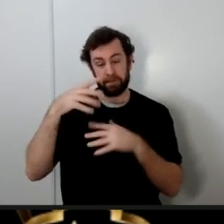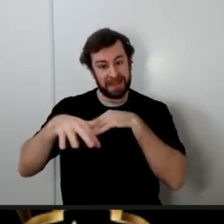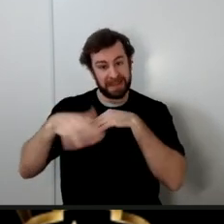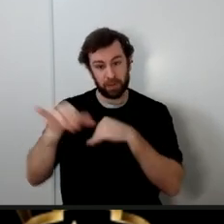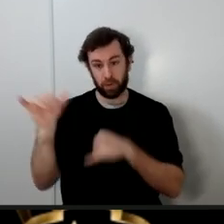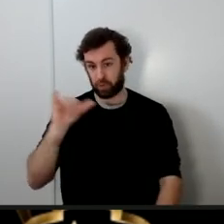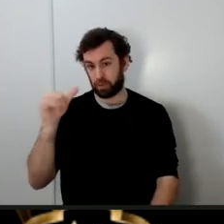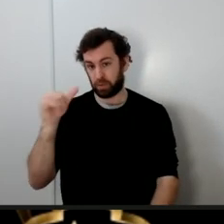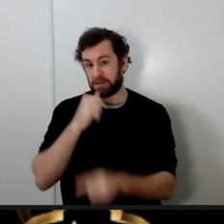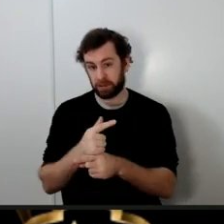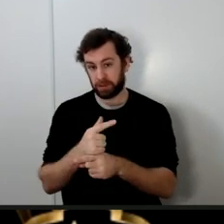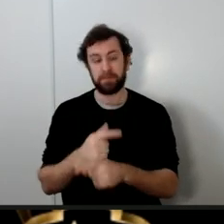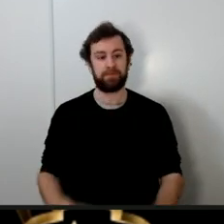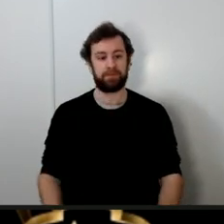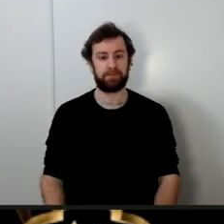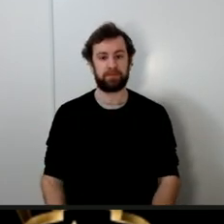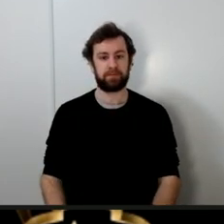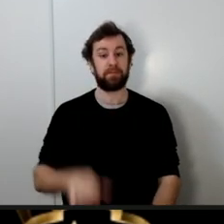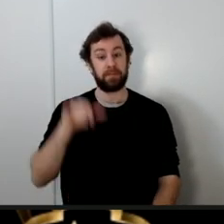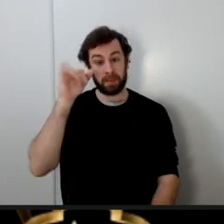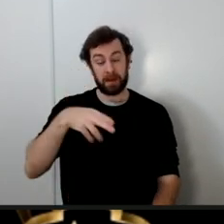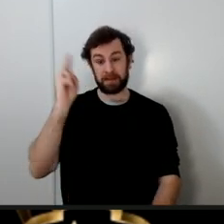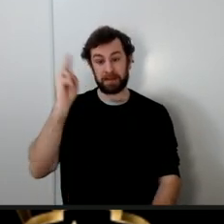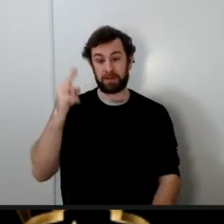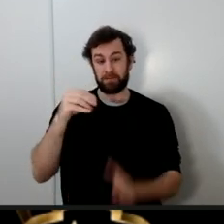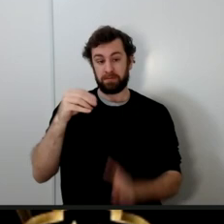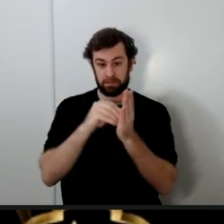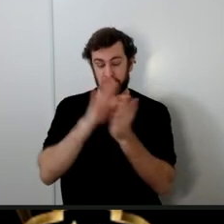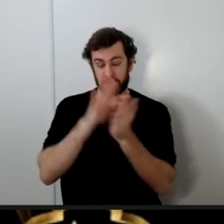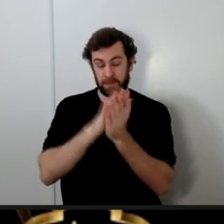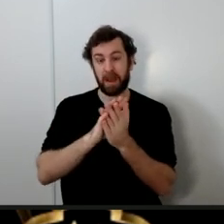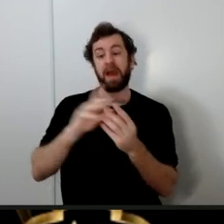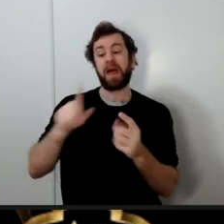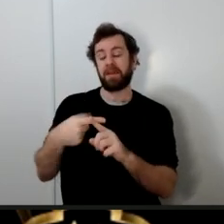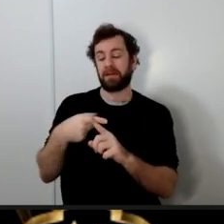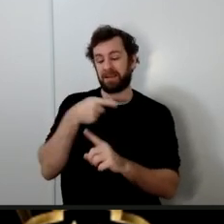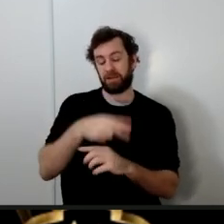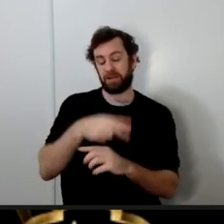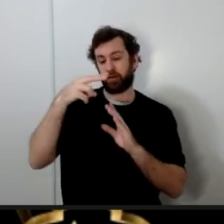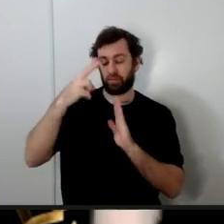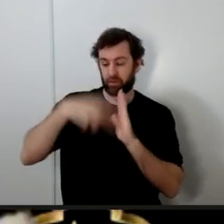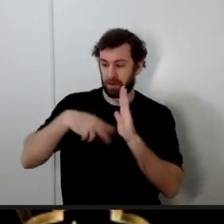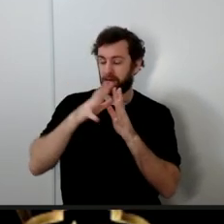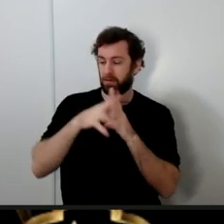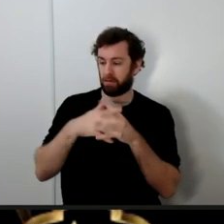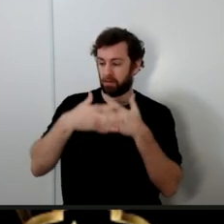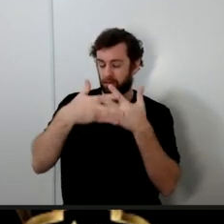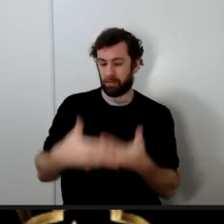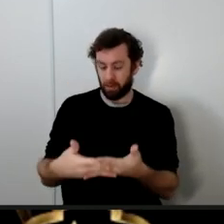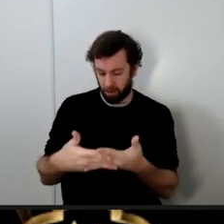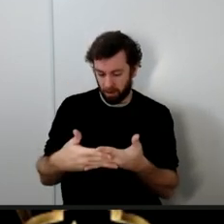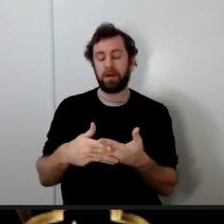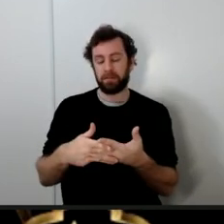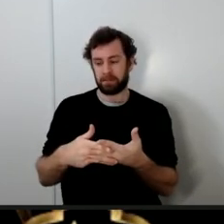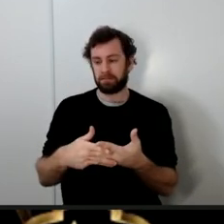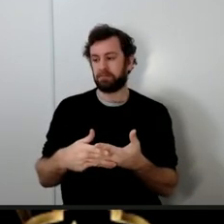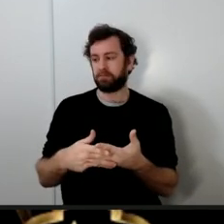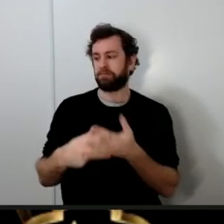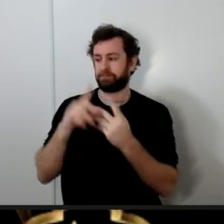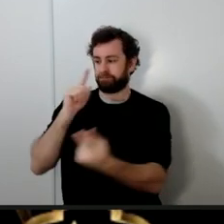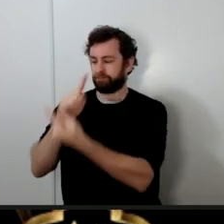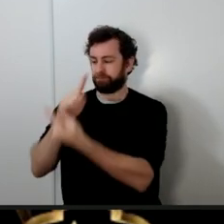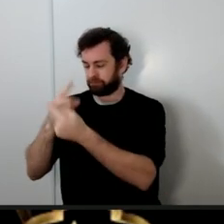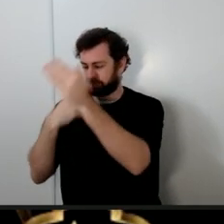and then these historical accounts say that he read the Quran he went and he saw the prophet and then he declared his Islam but the point is